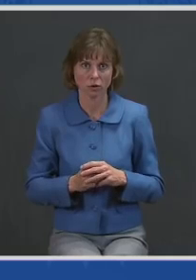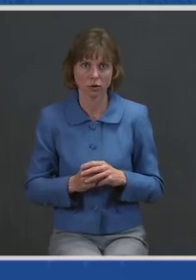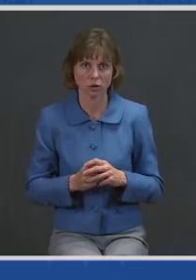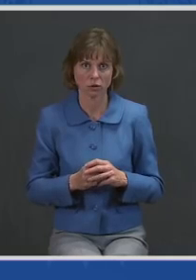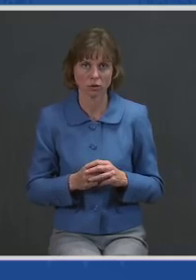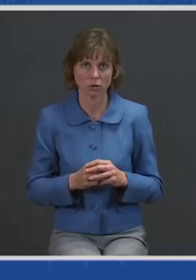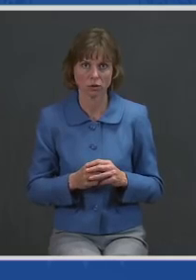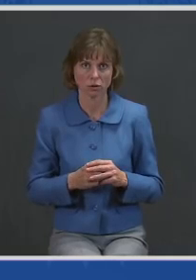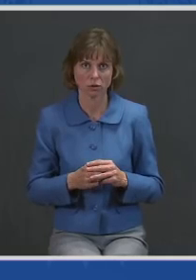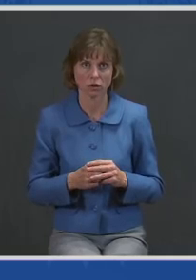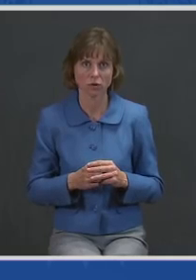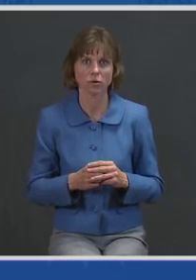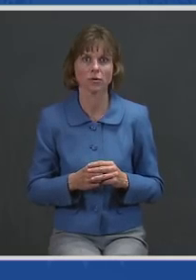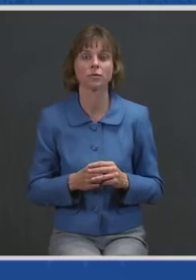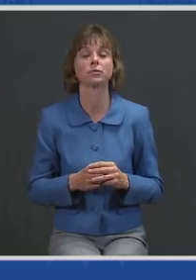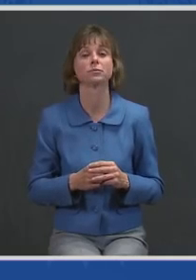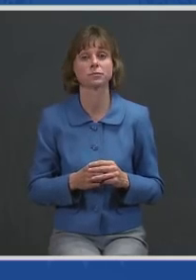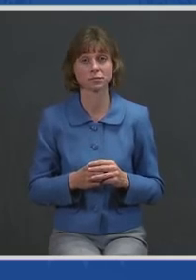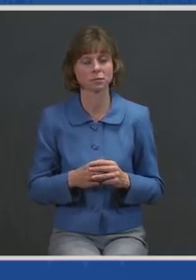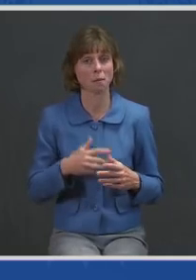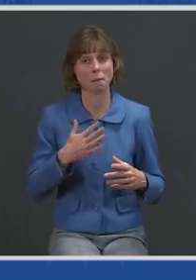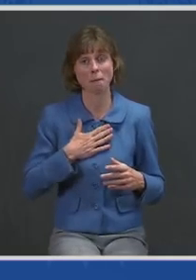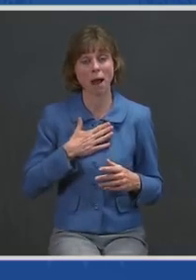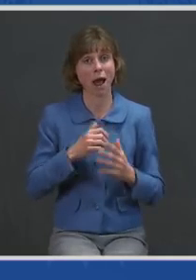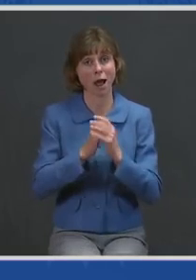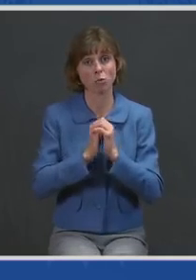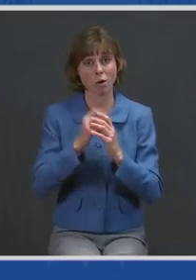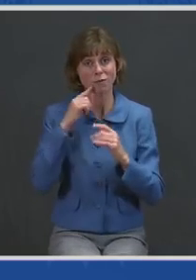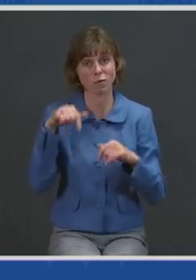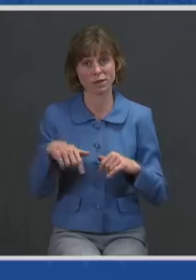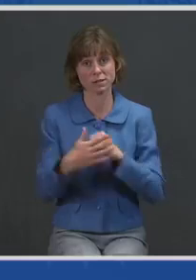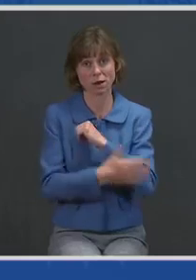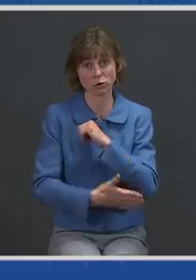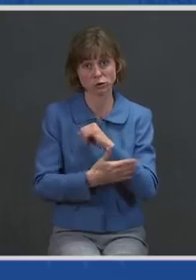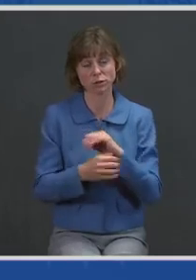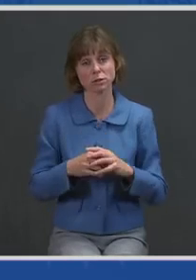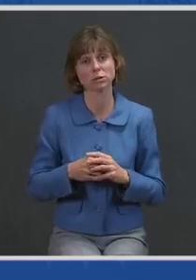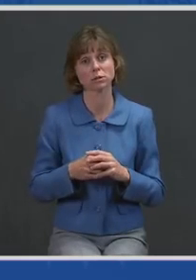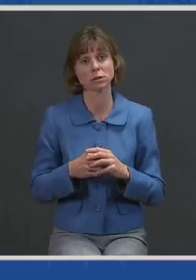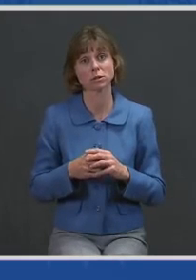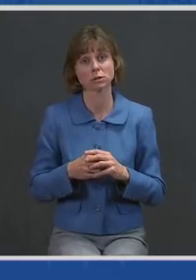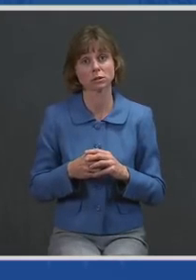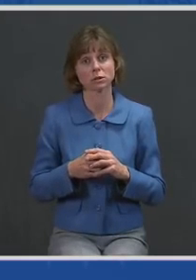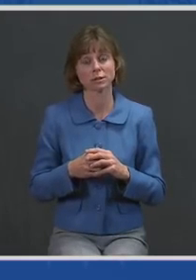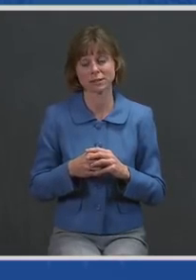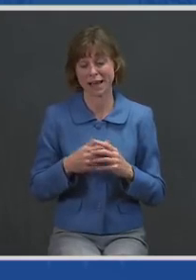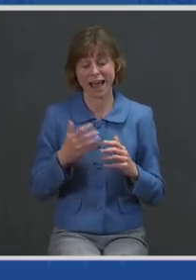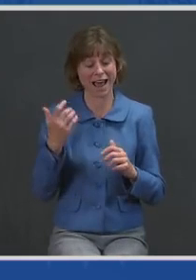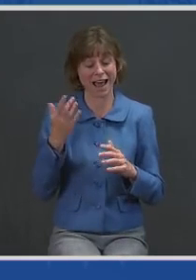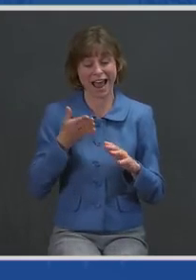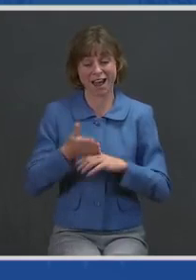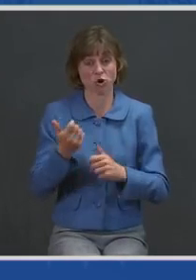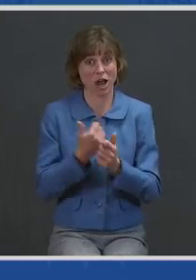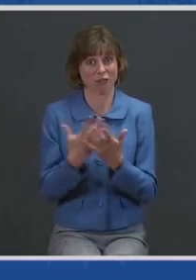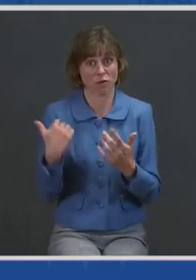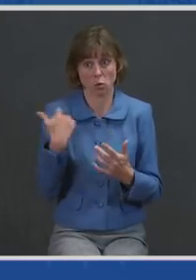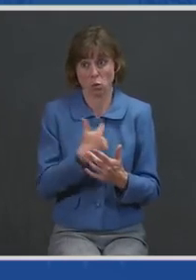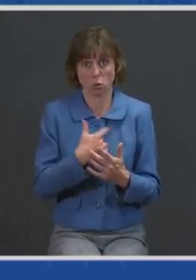My fervent prayer for our country is that after all we've been through, we'll come together